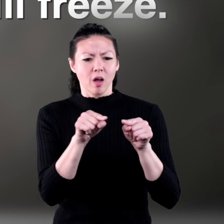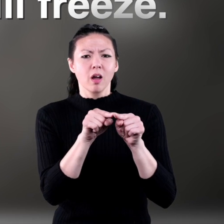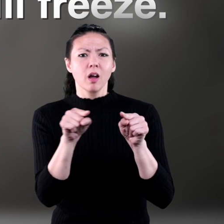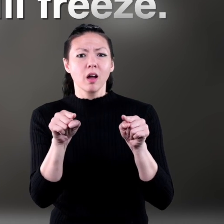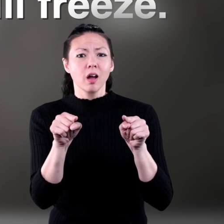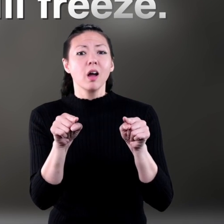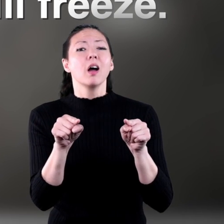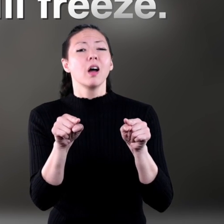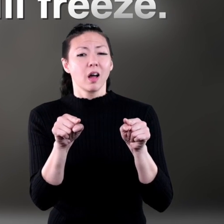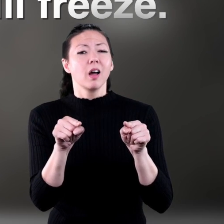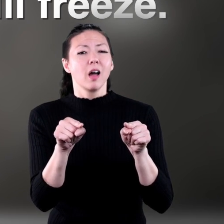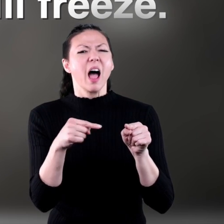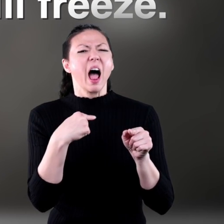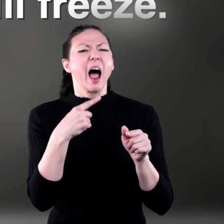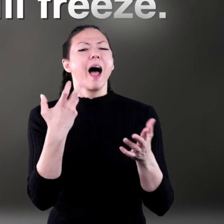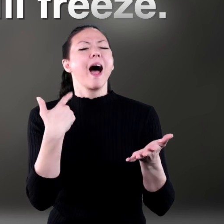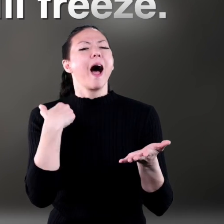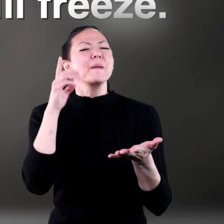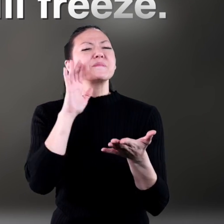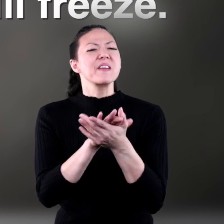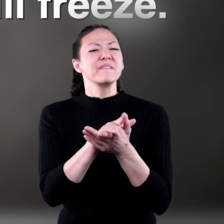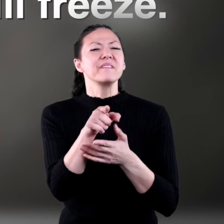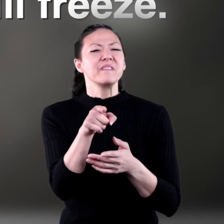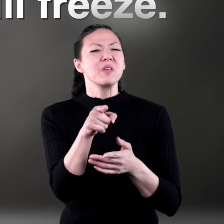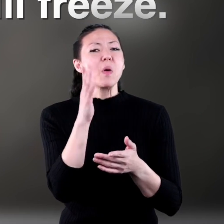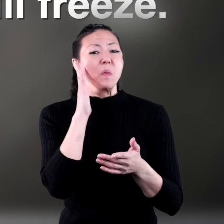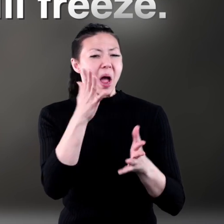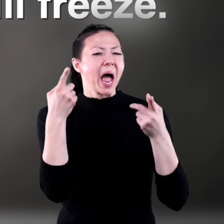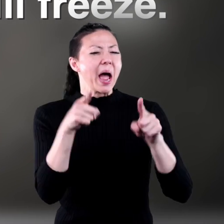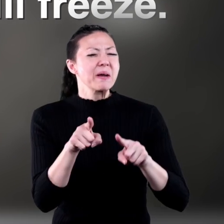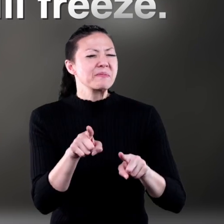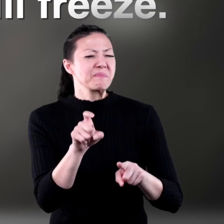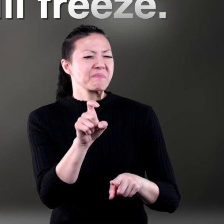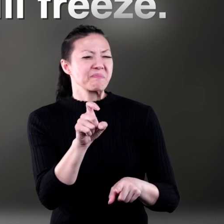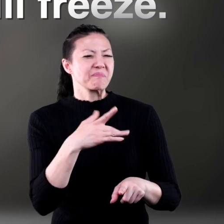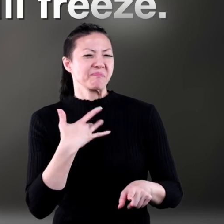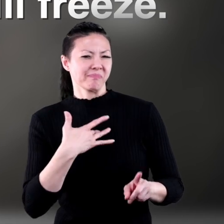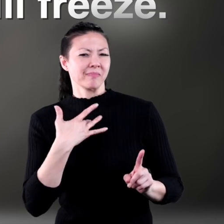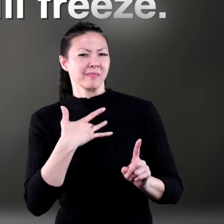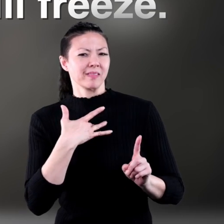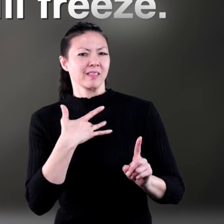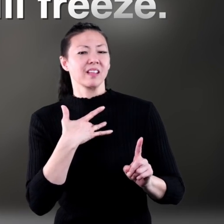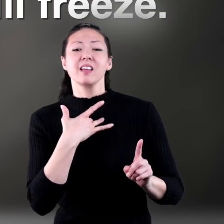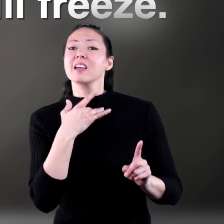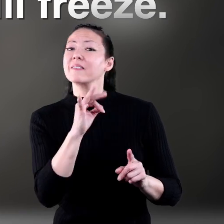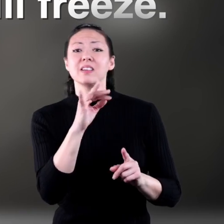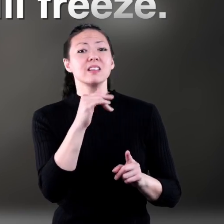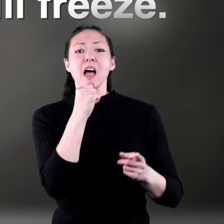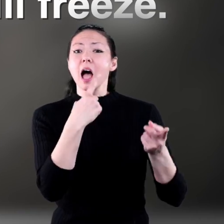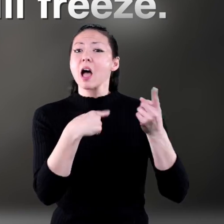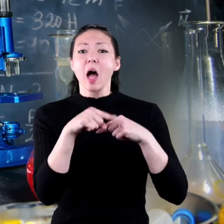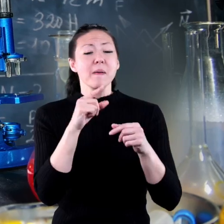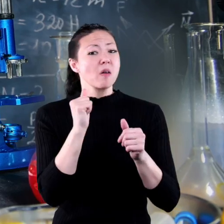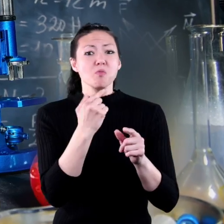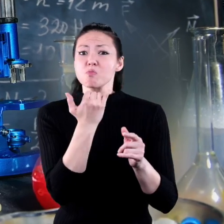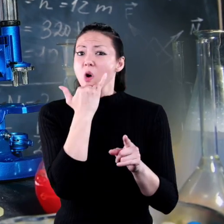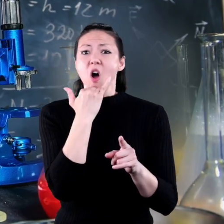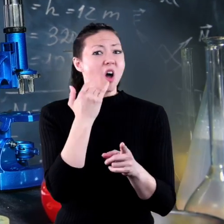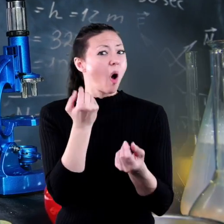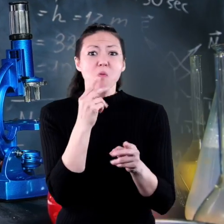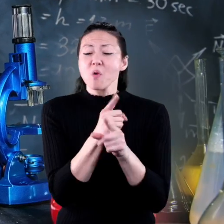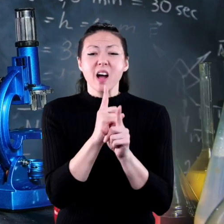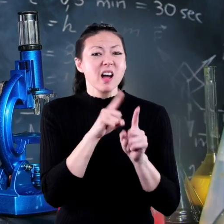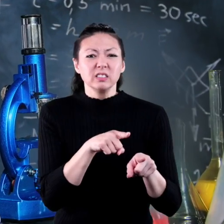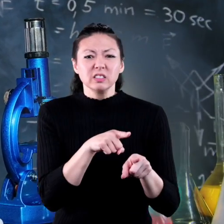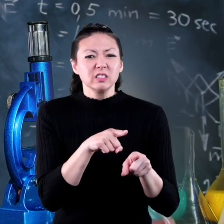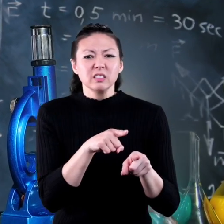then I believe this, fill in the blank, will happen. You may not come up with the correct answer at first, but making